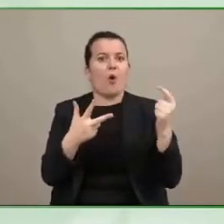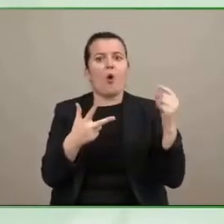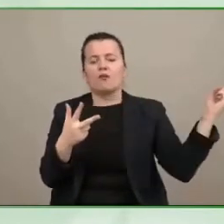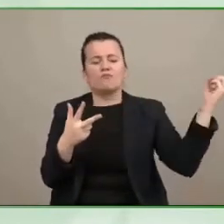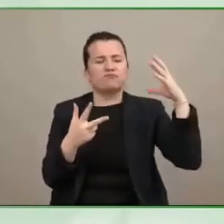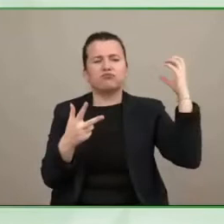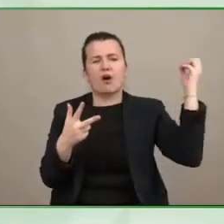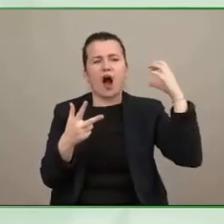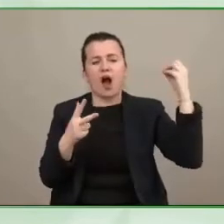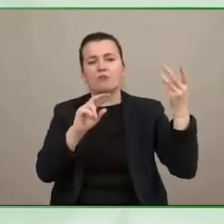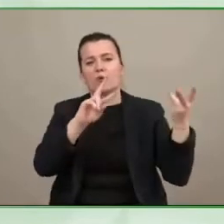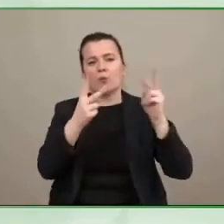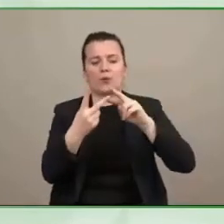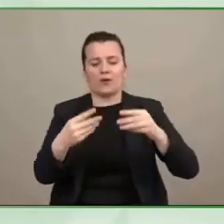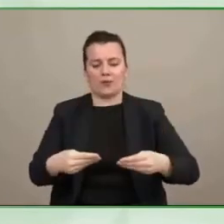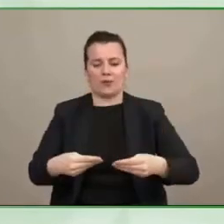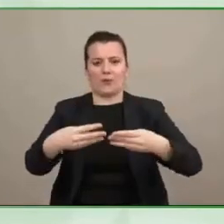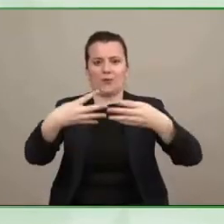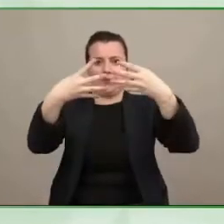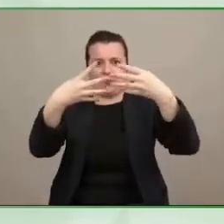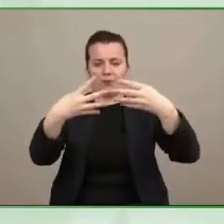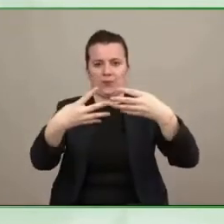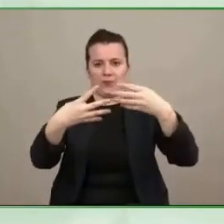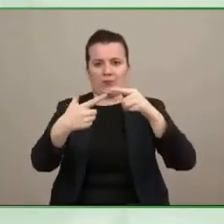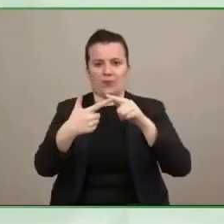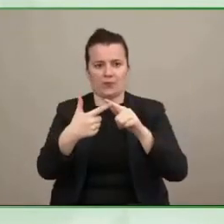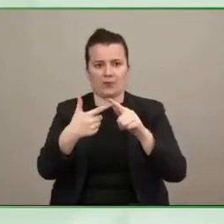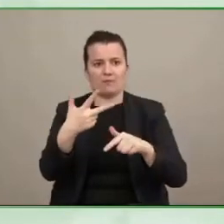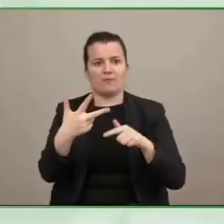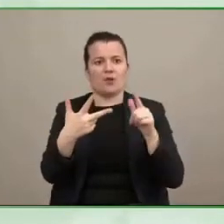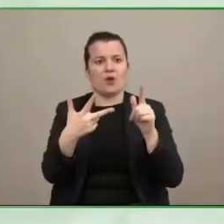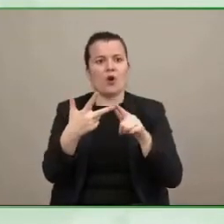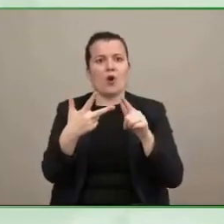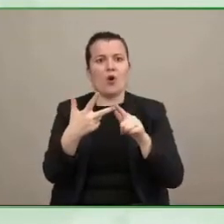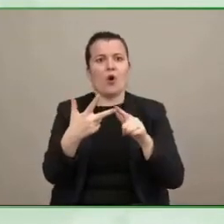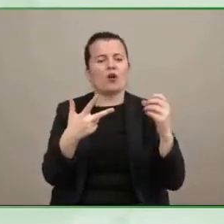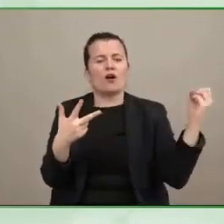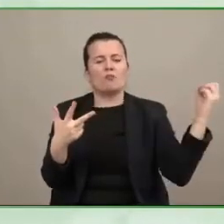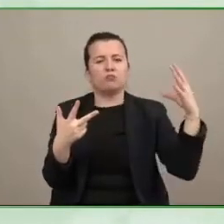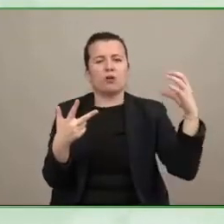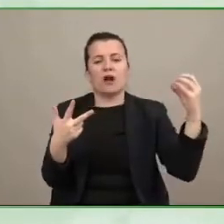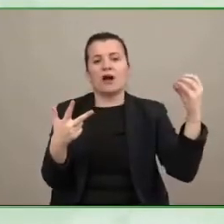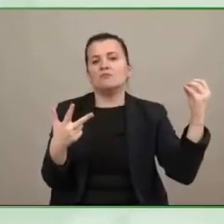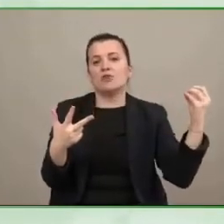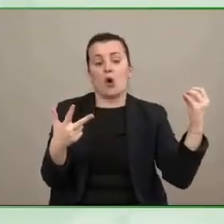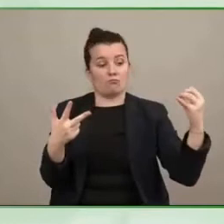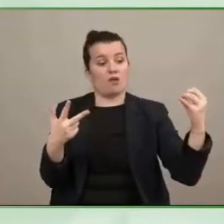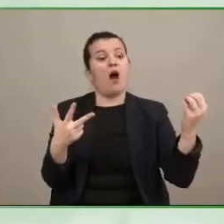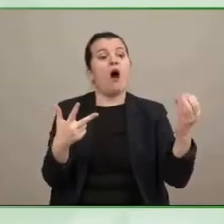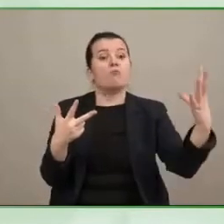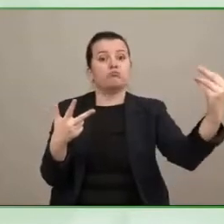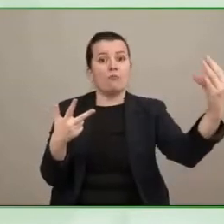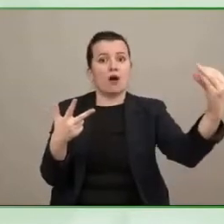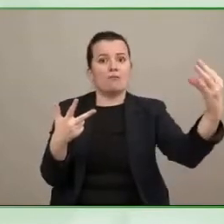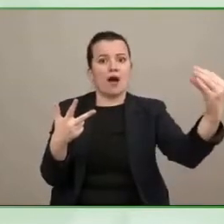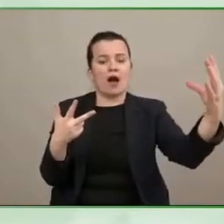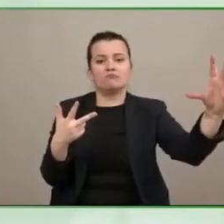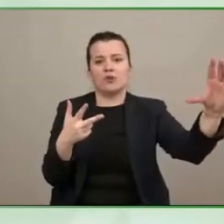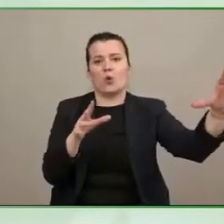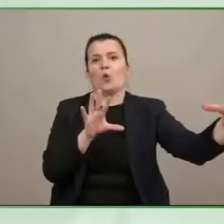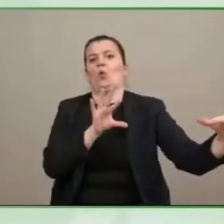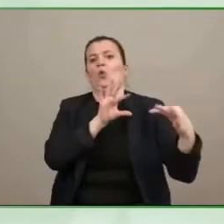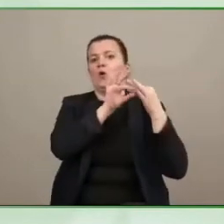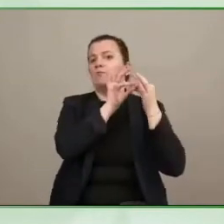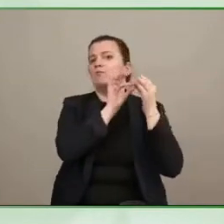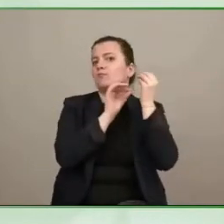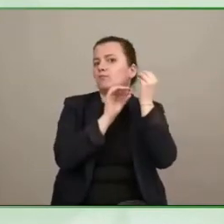bringing the sound directly to a person's hearing aid or cochlear implant um when the sound jumps from the